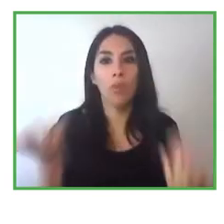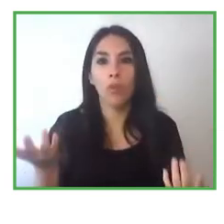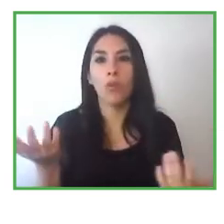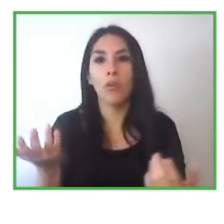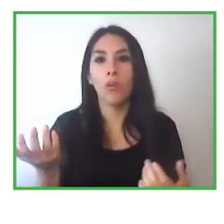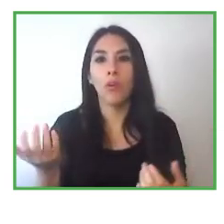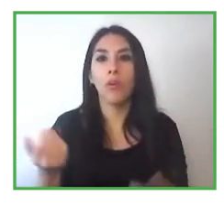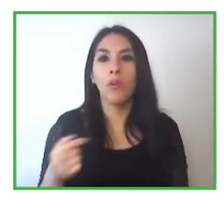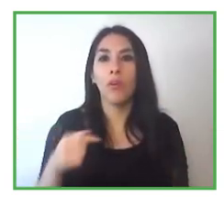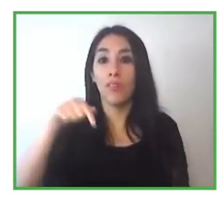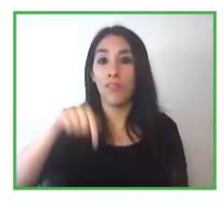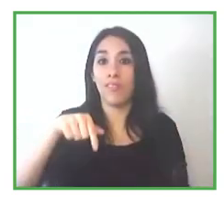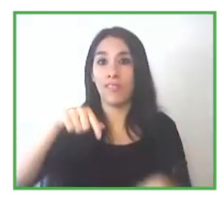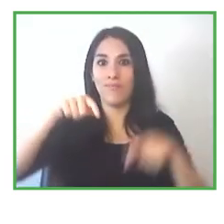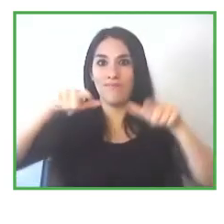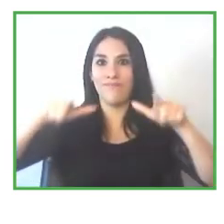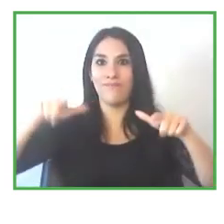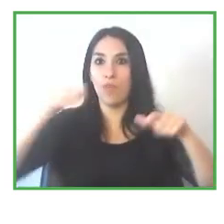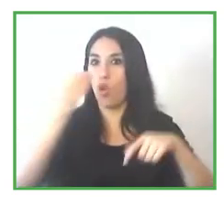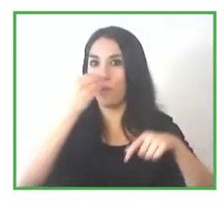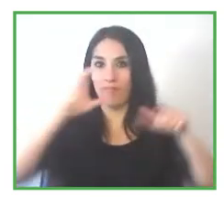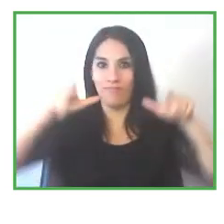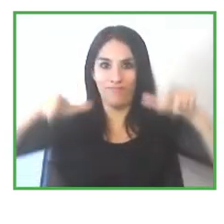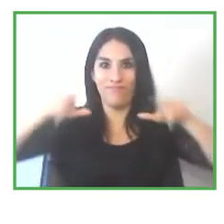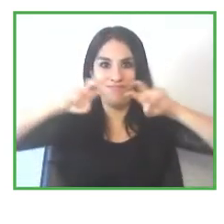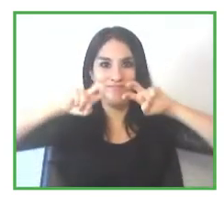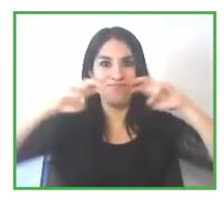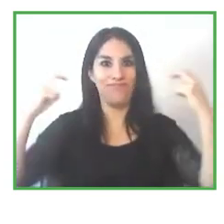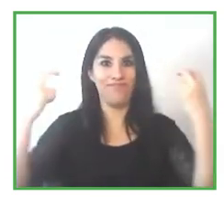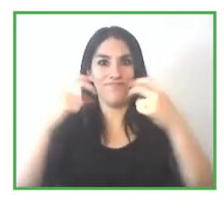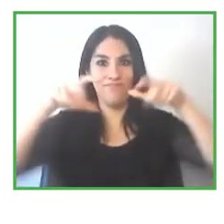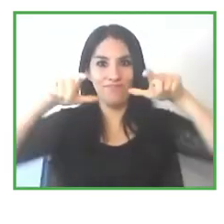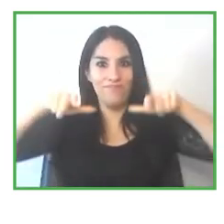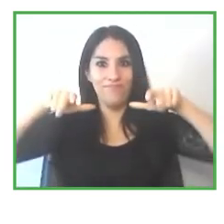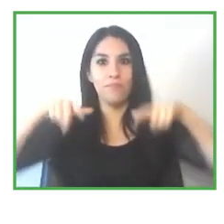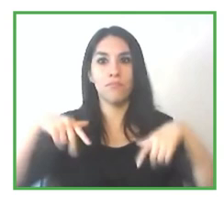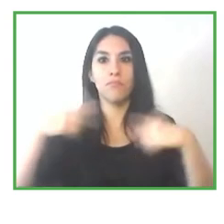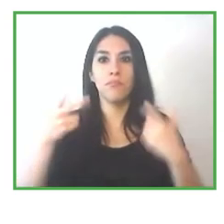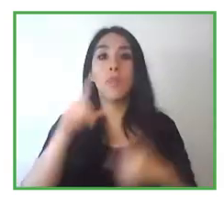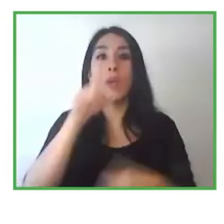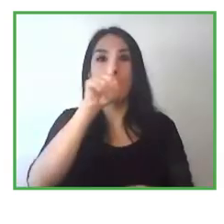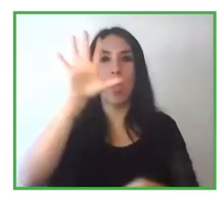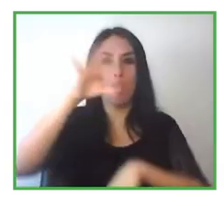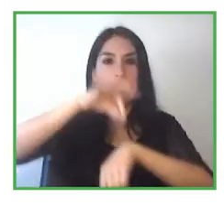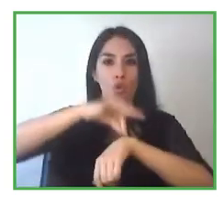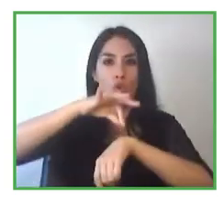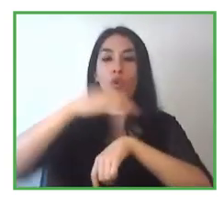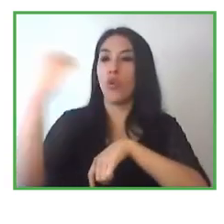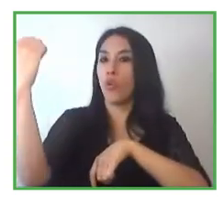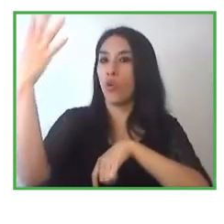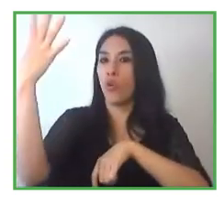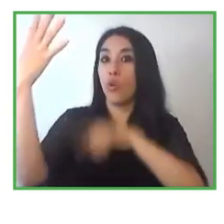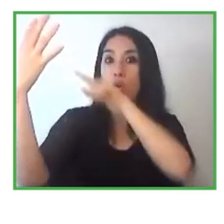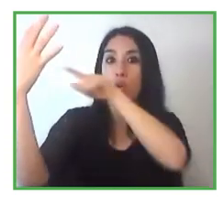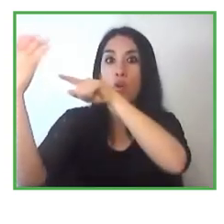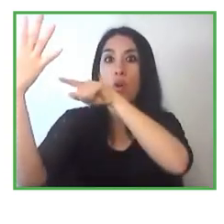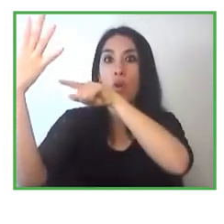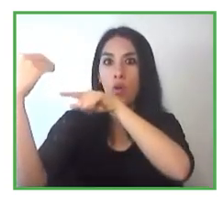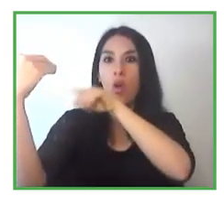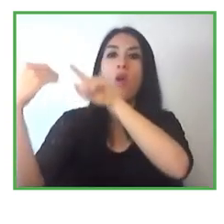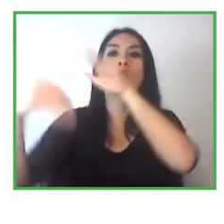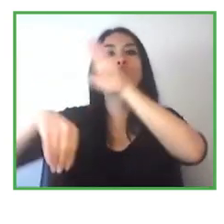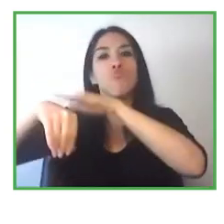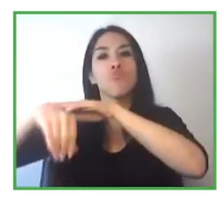that was turned on uh it was turned on uh whenever they